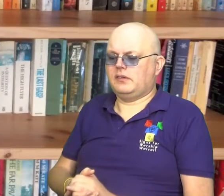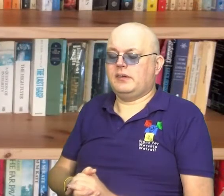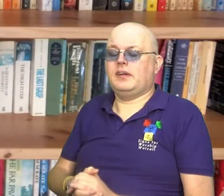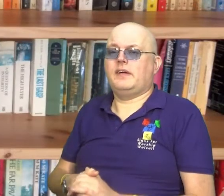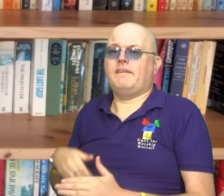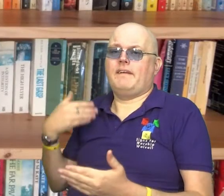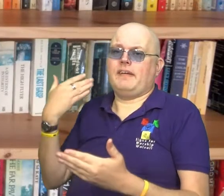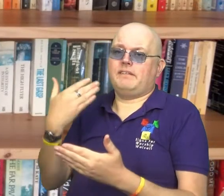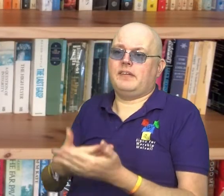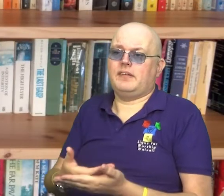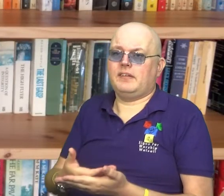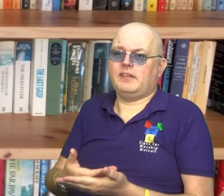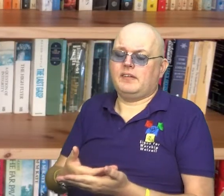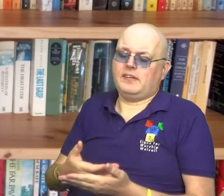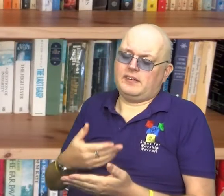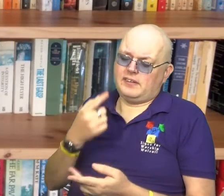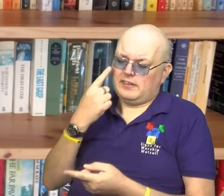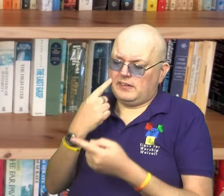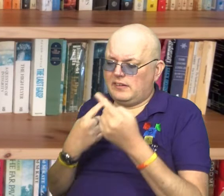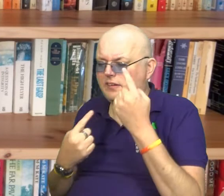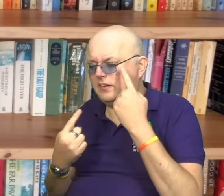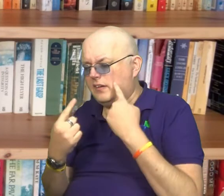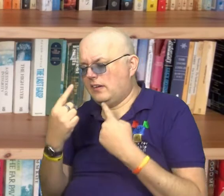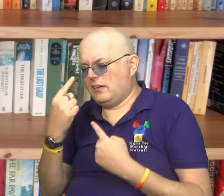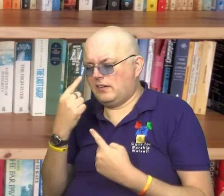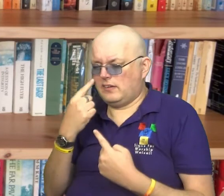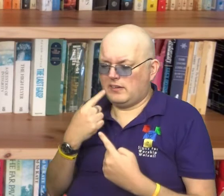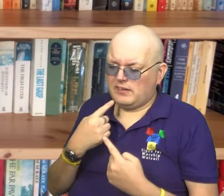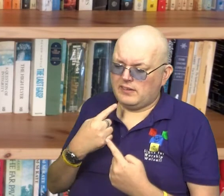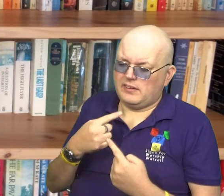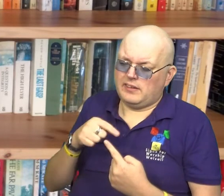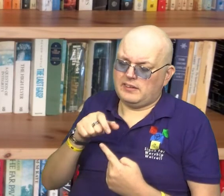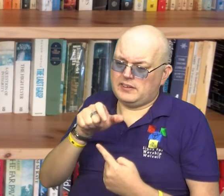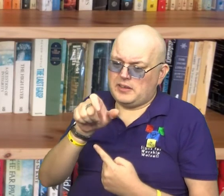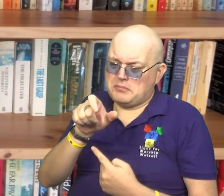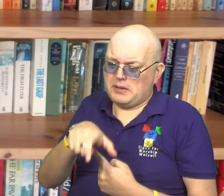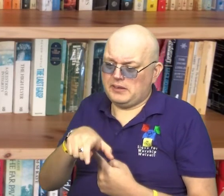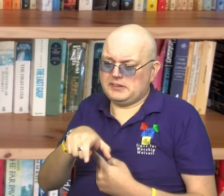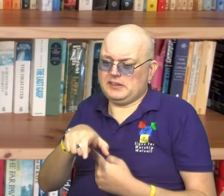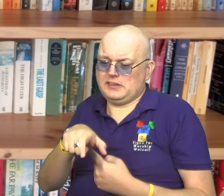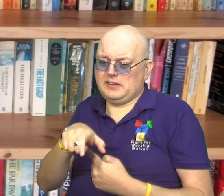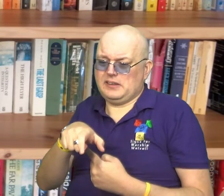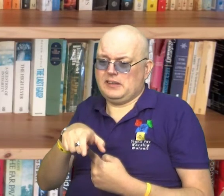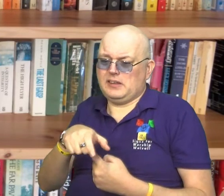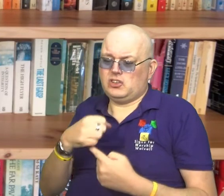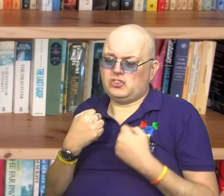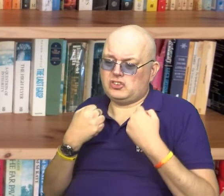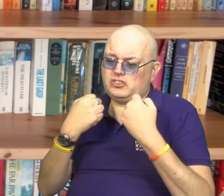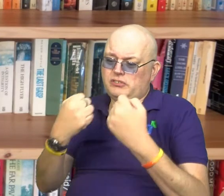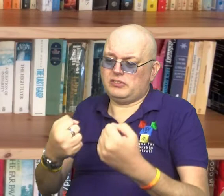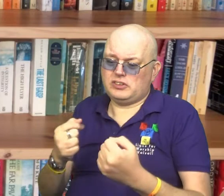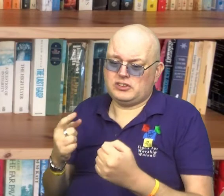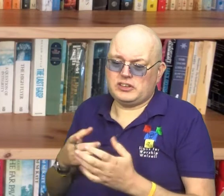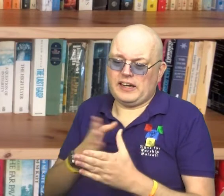Sally eventually ended up in tears on the doorstep of the person who had been supposed to be taking her to Alpha.